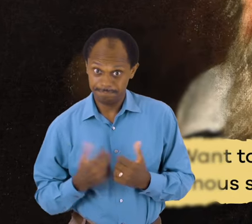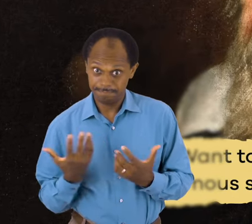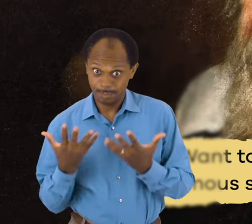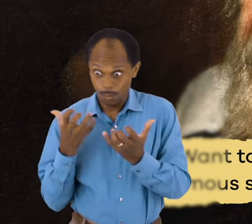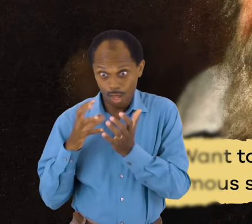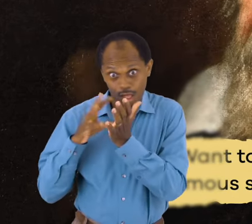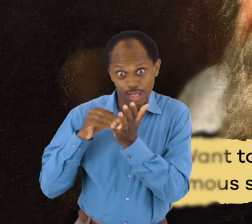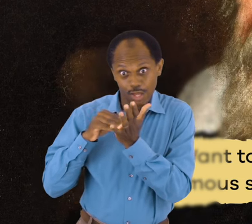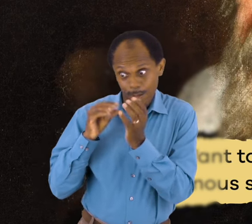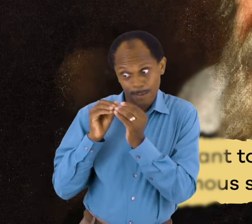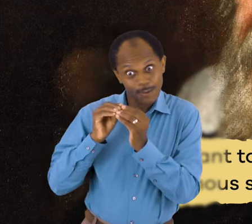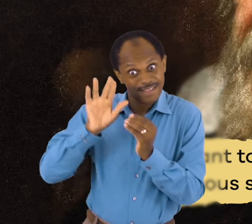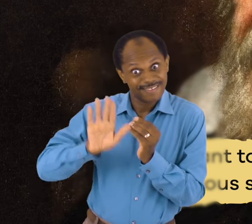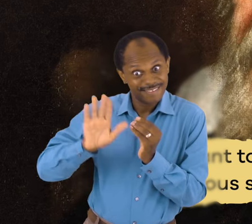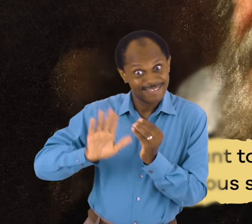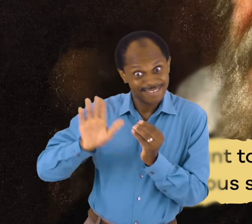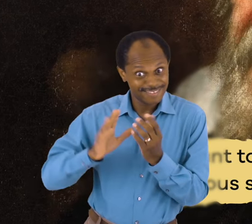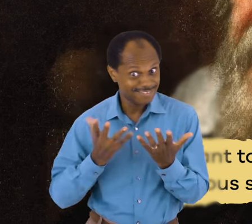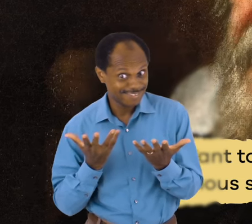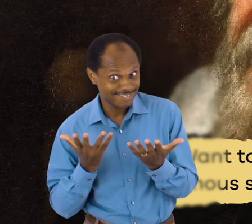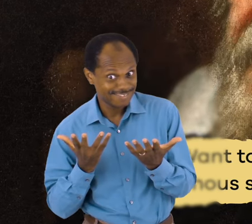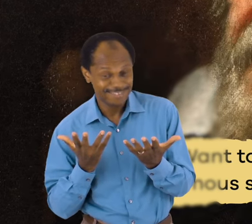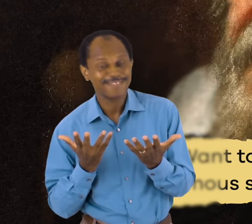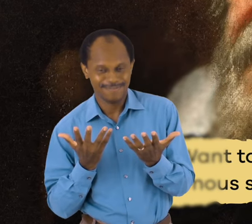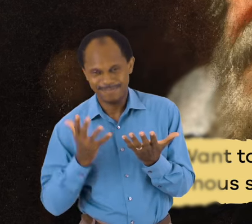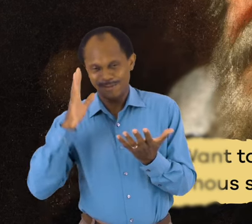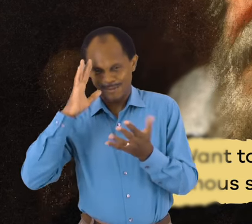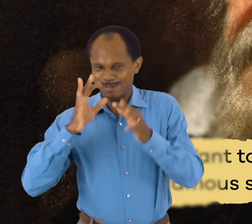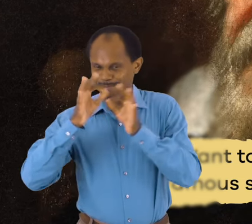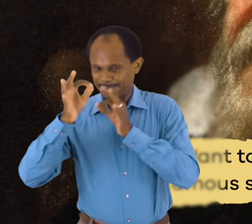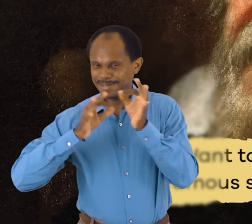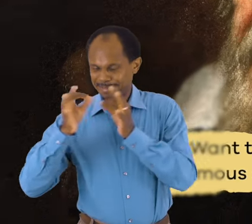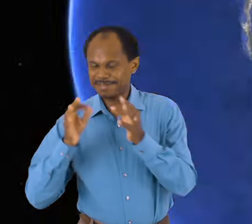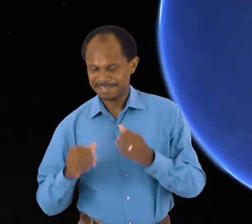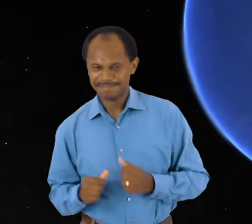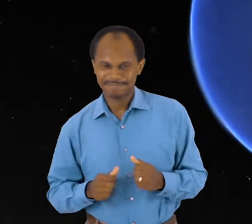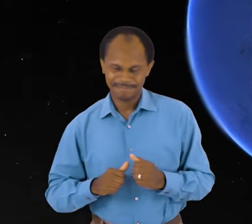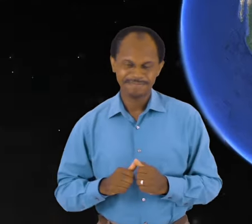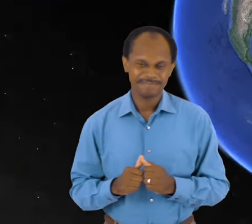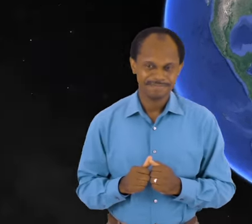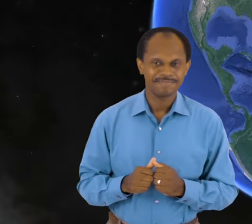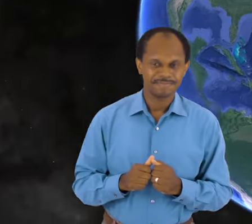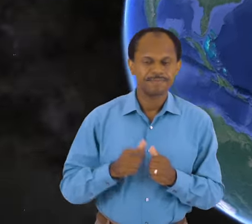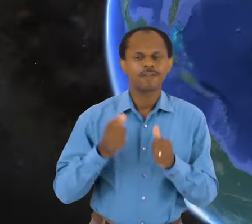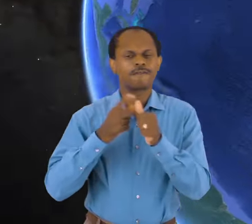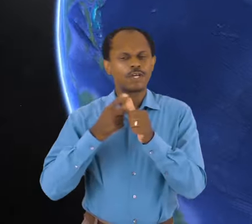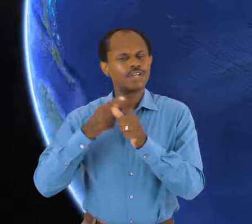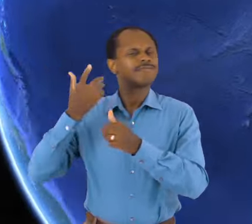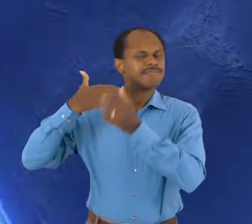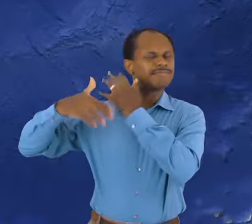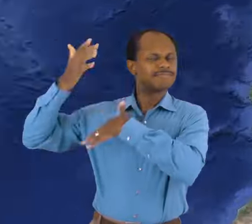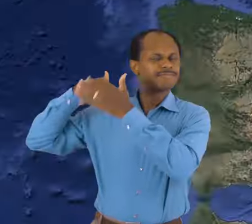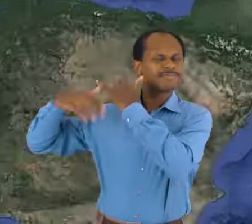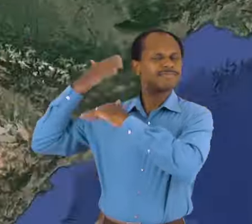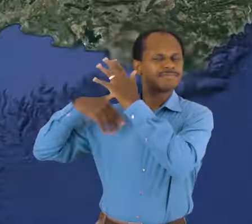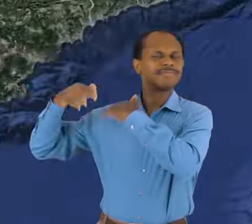more about this famous scientist and mathematician? Great! Let's take it all the way back to